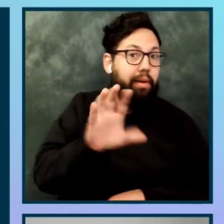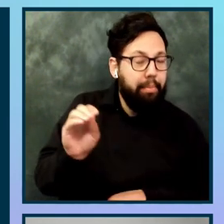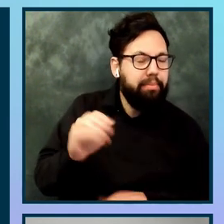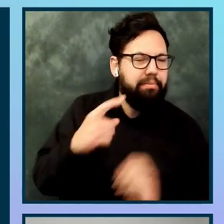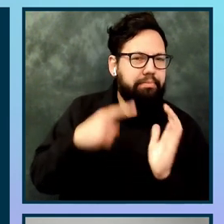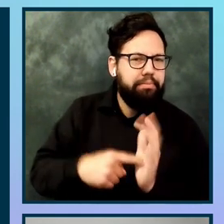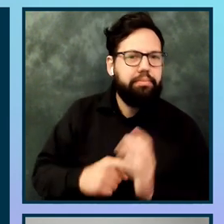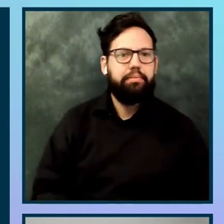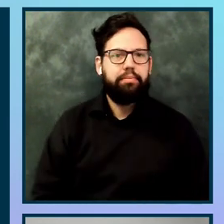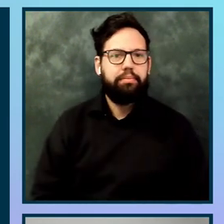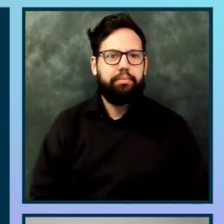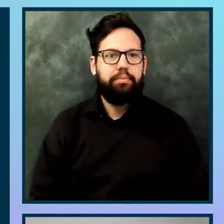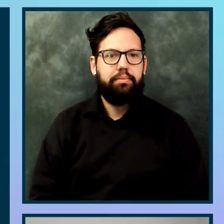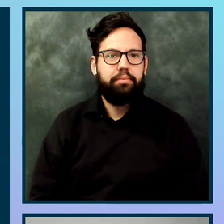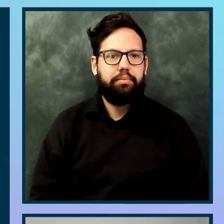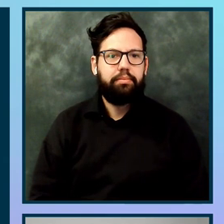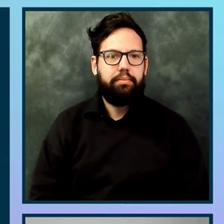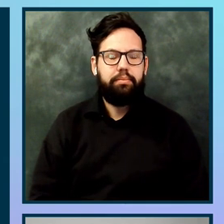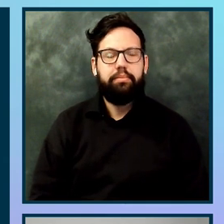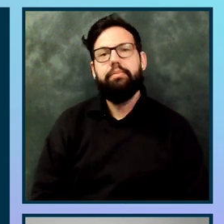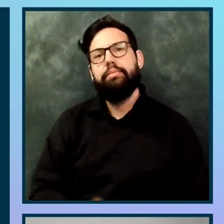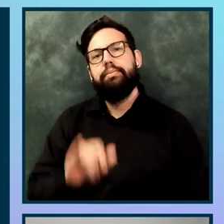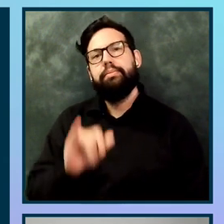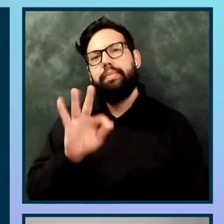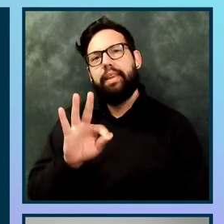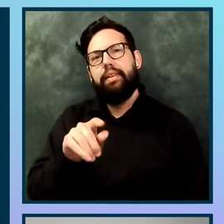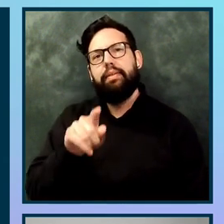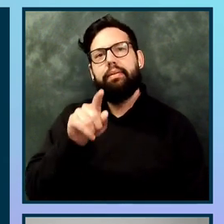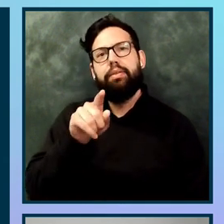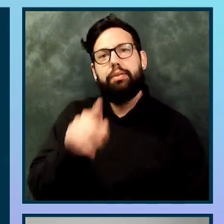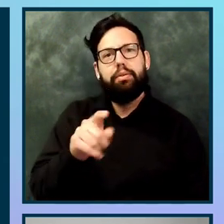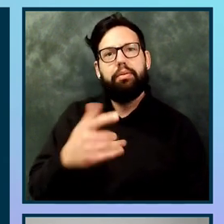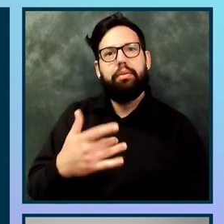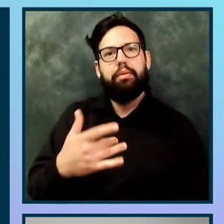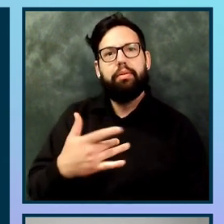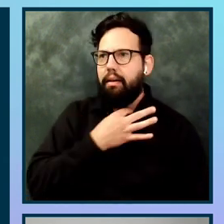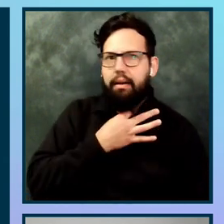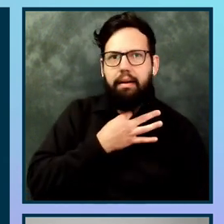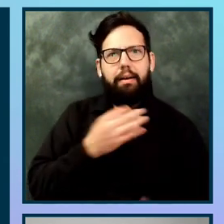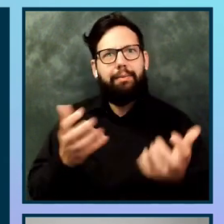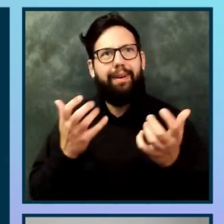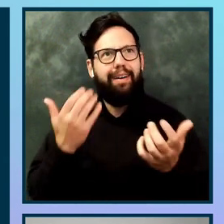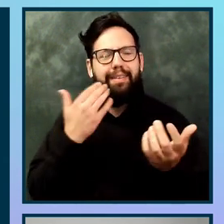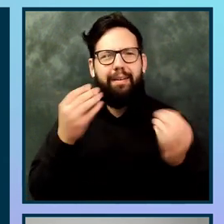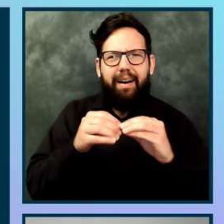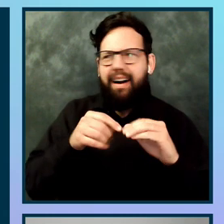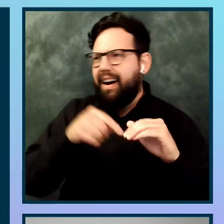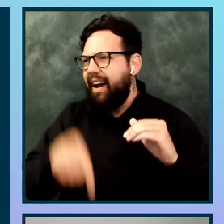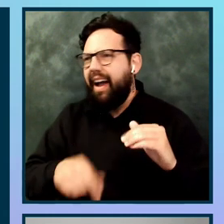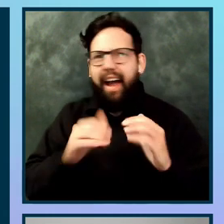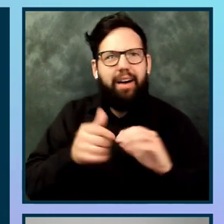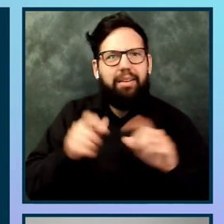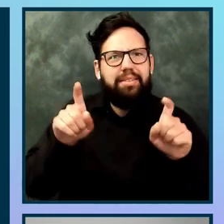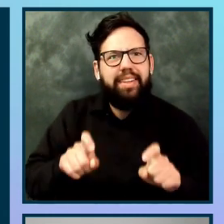If you want to know a bit more about how to test the accessibility of your source code